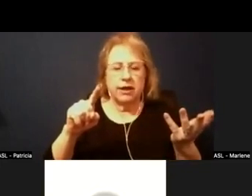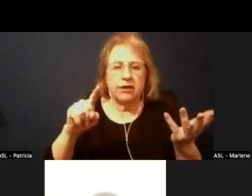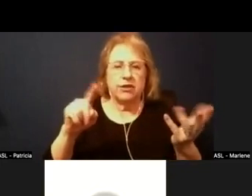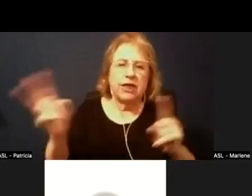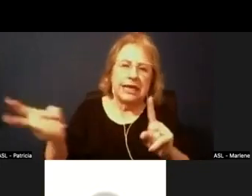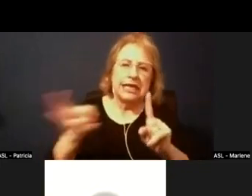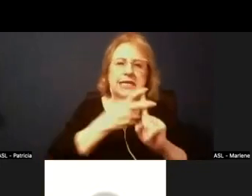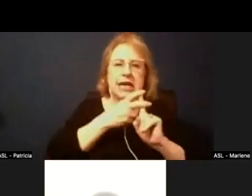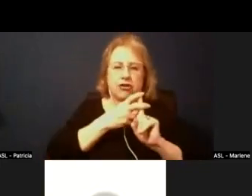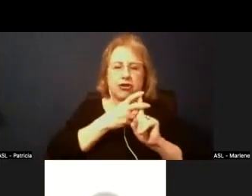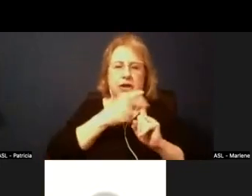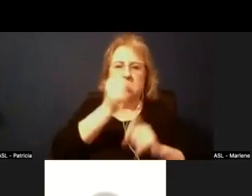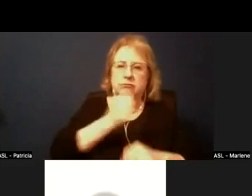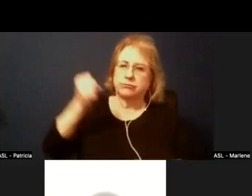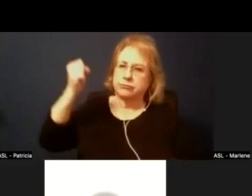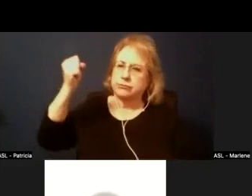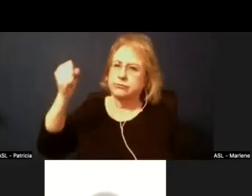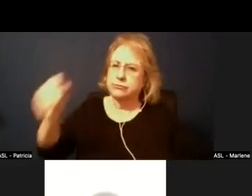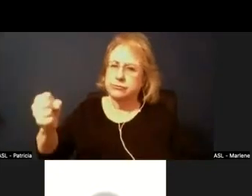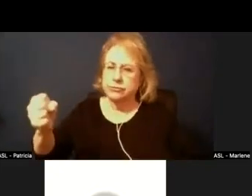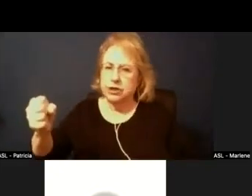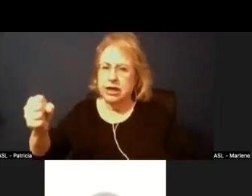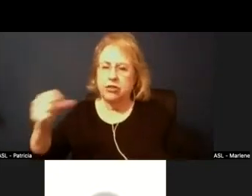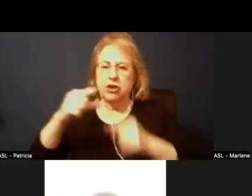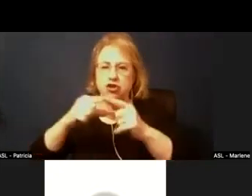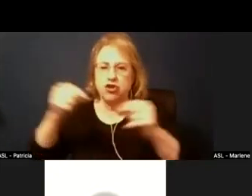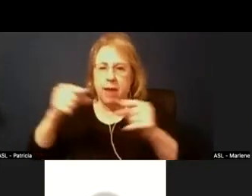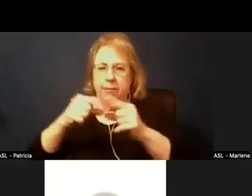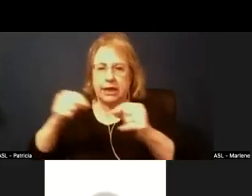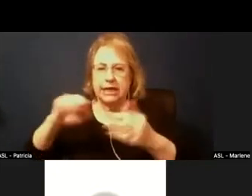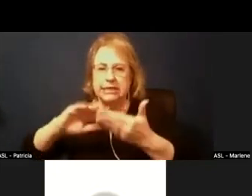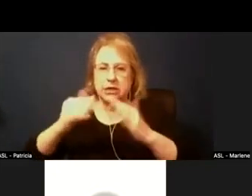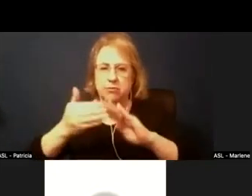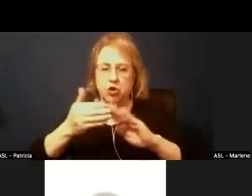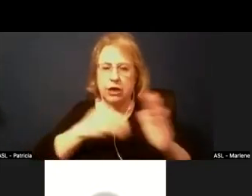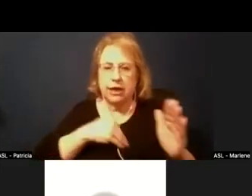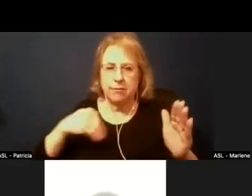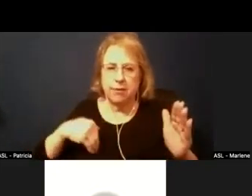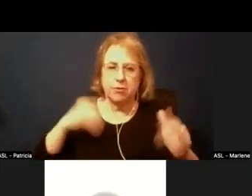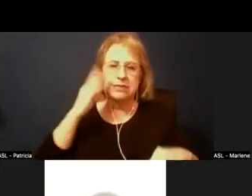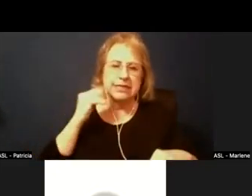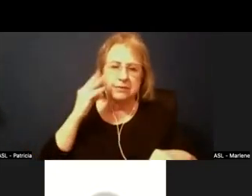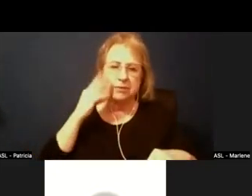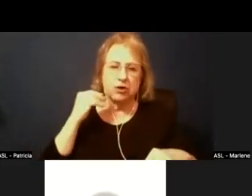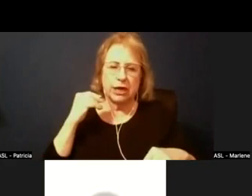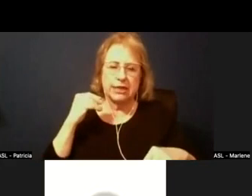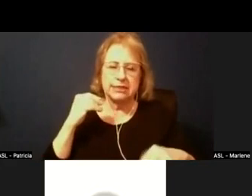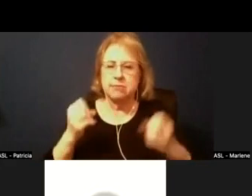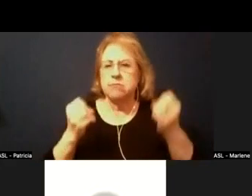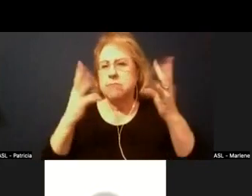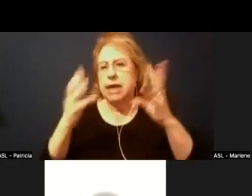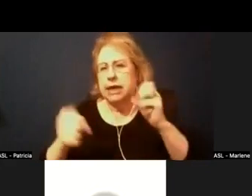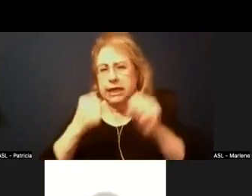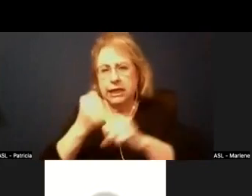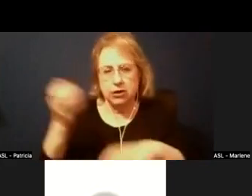Japanese community members experienced many years ago.